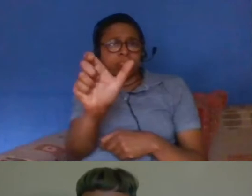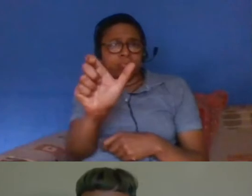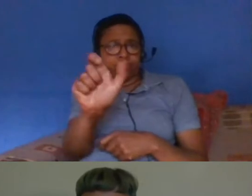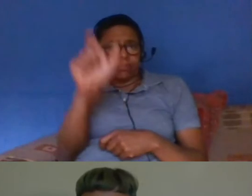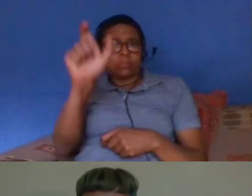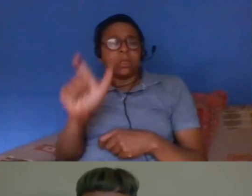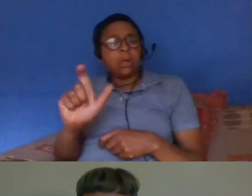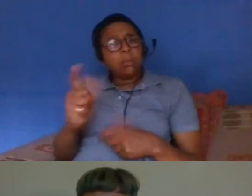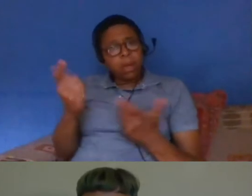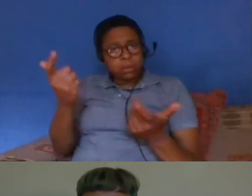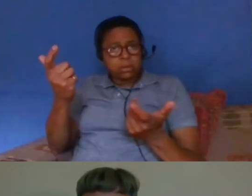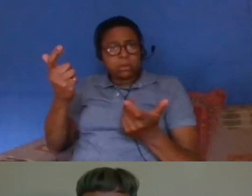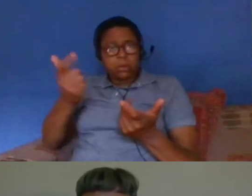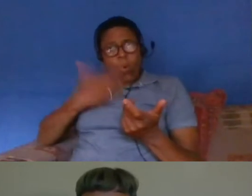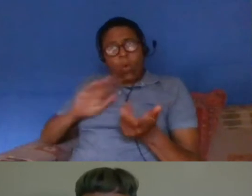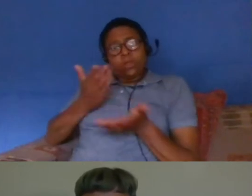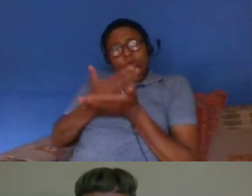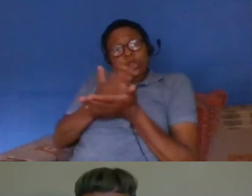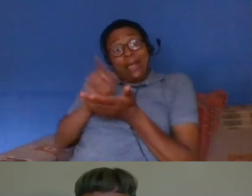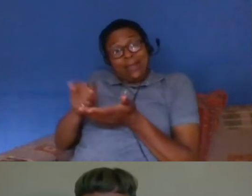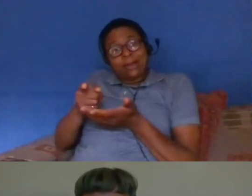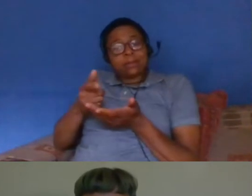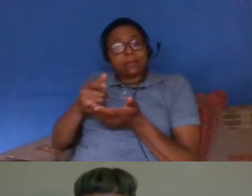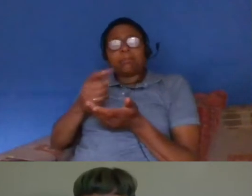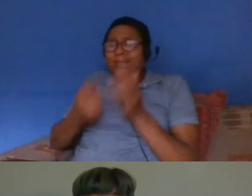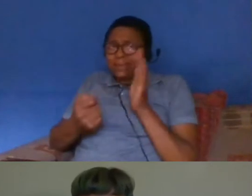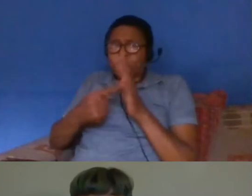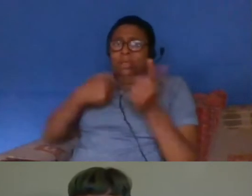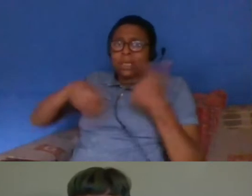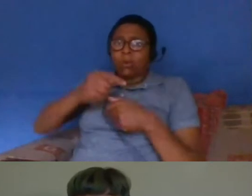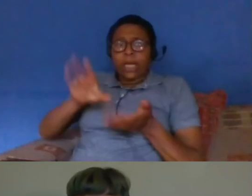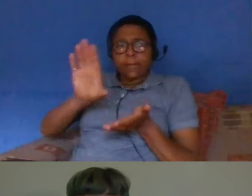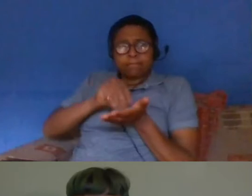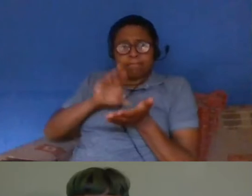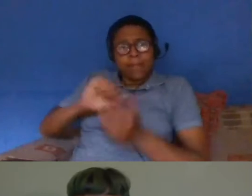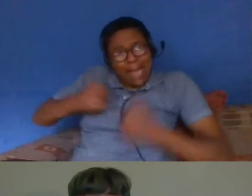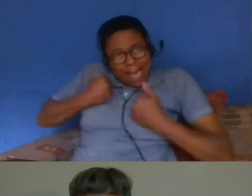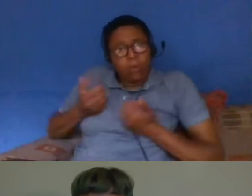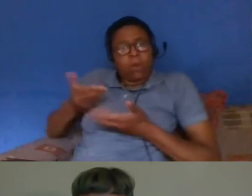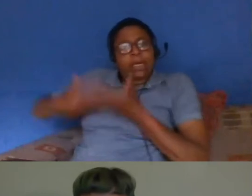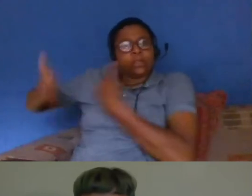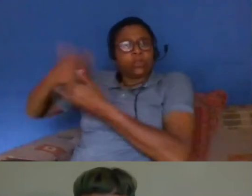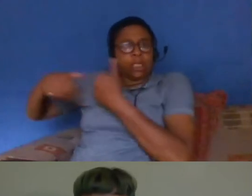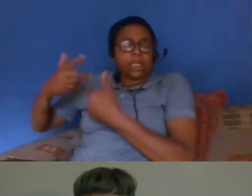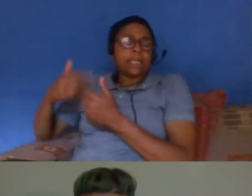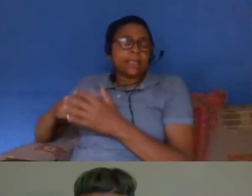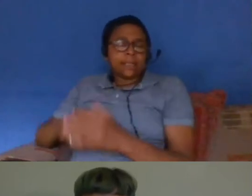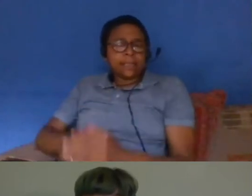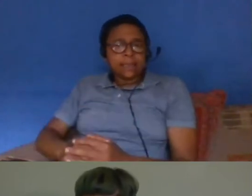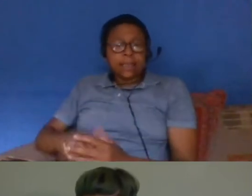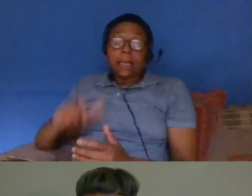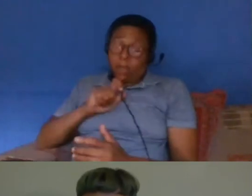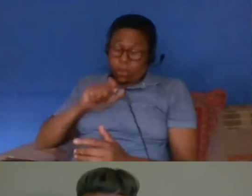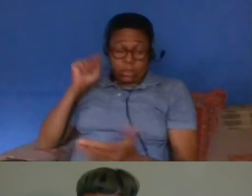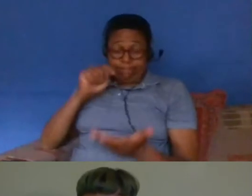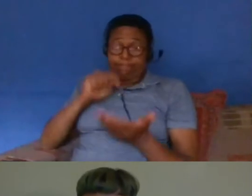it's really very important that we we record our own histories because it will it play a major part or